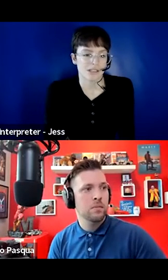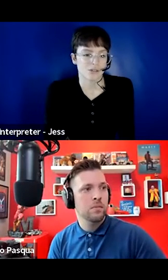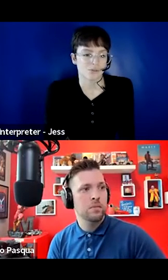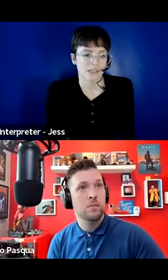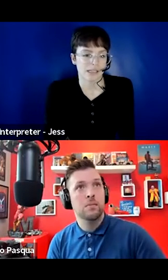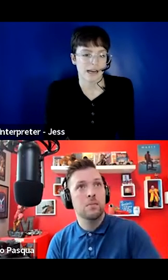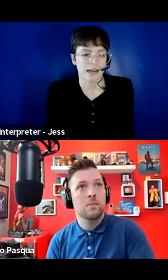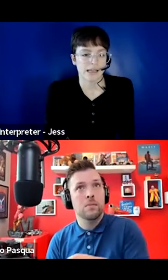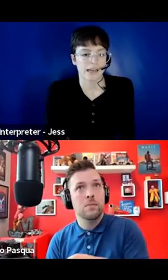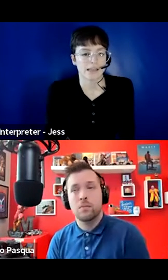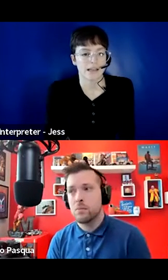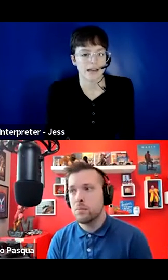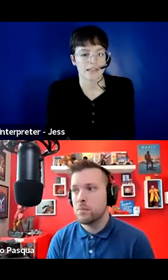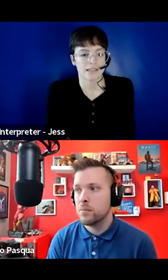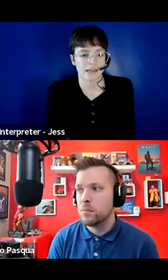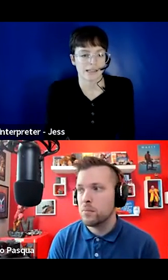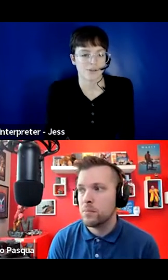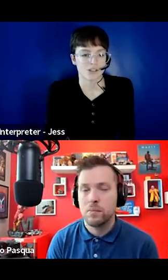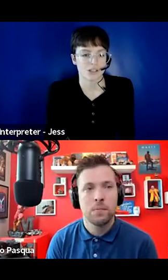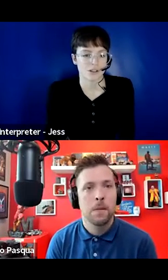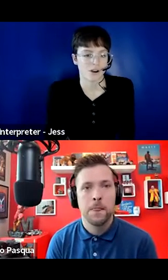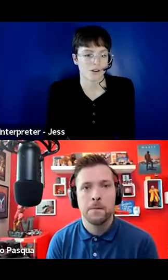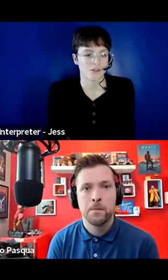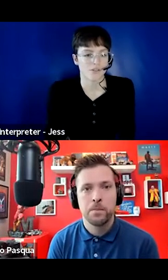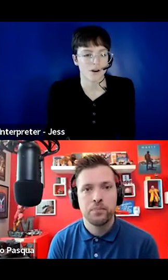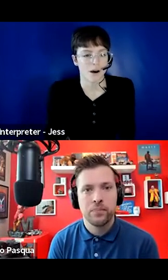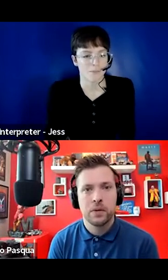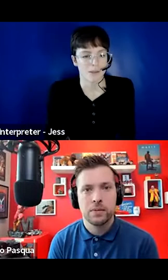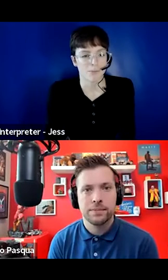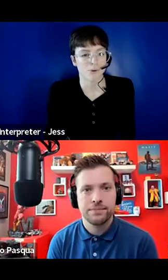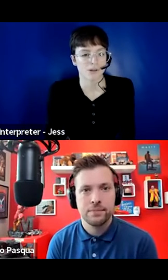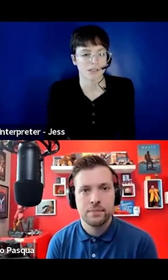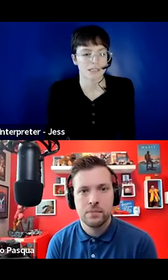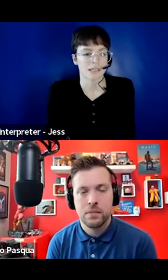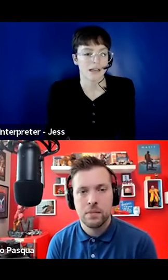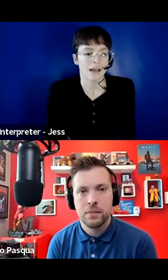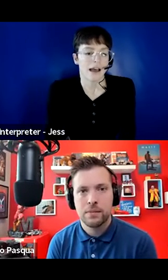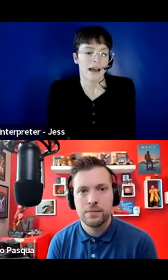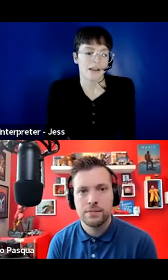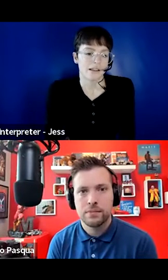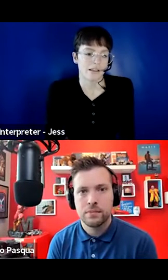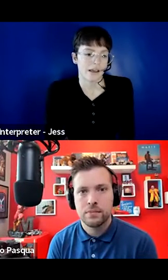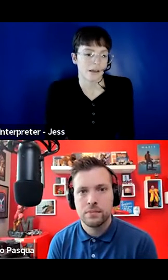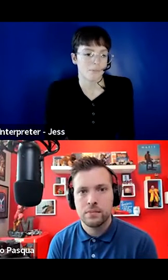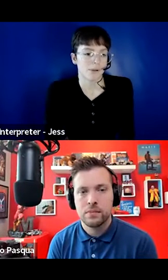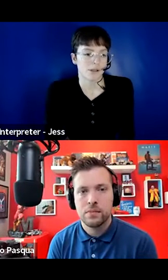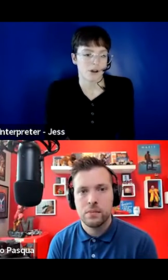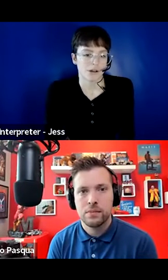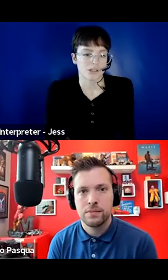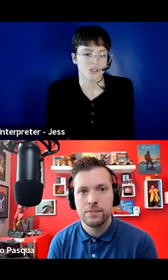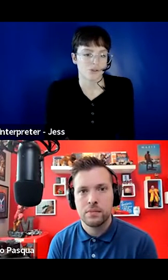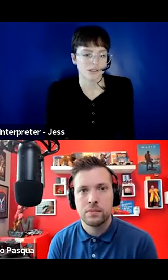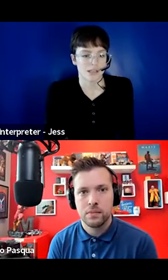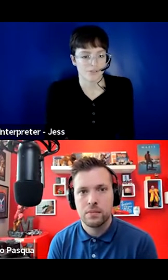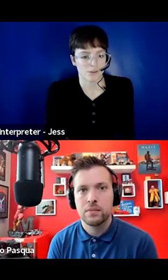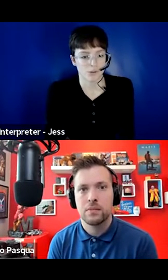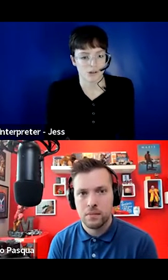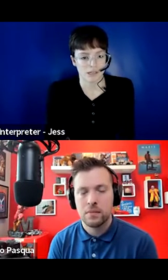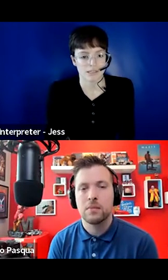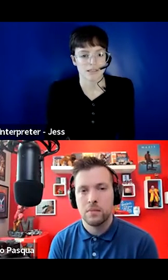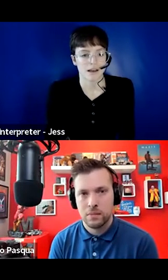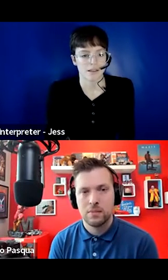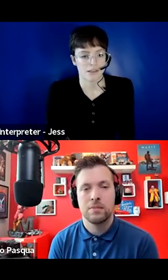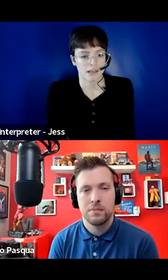just like to really highlight that sign languages are important and that they belong to the deaf